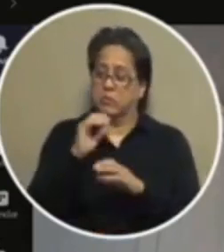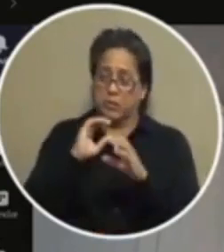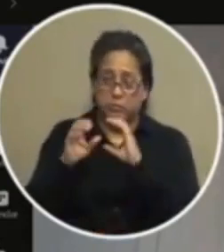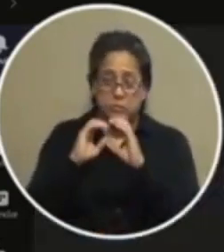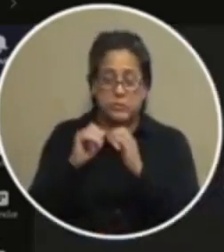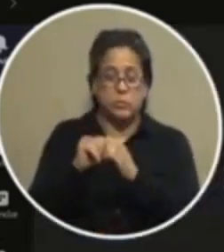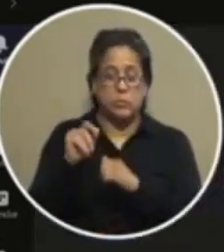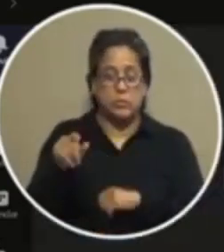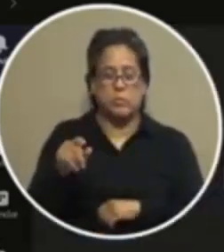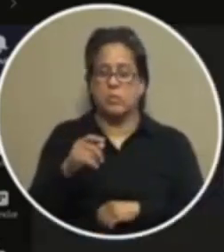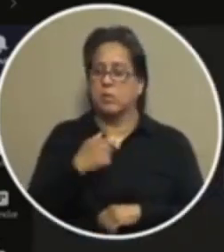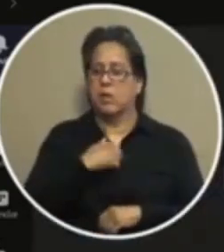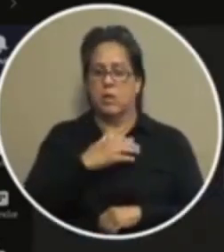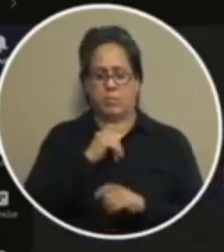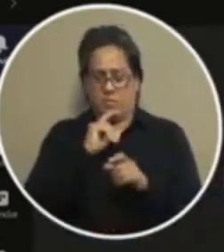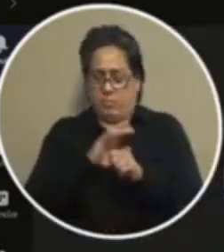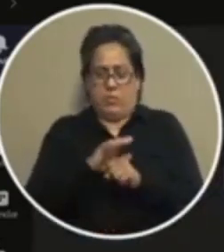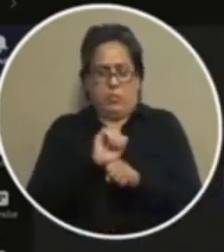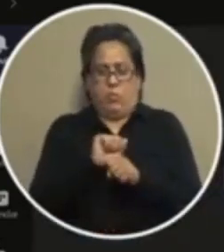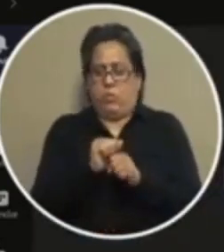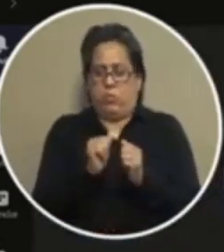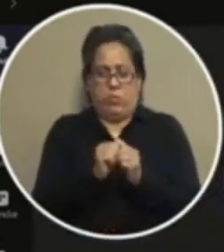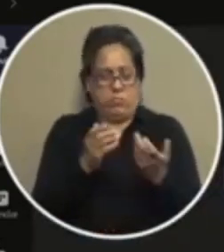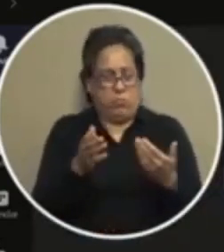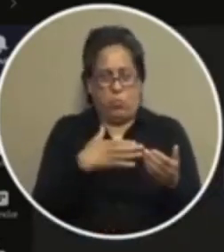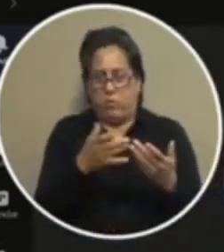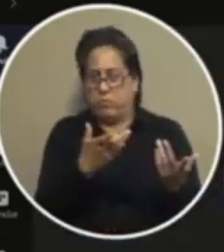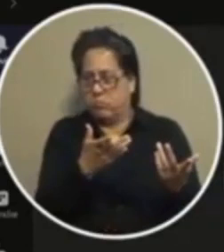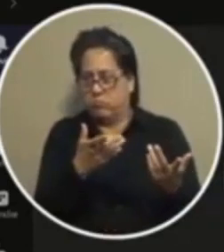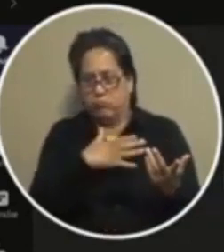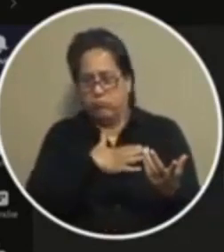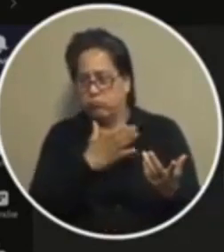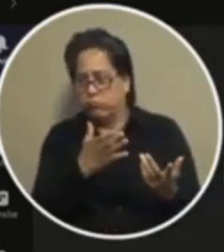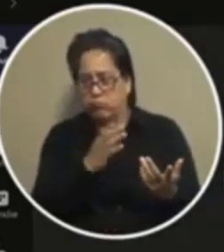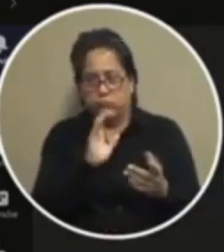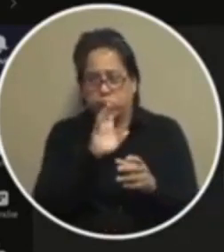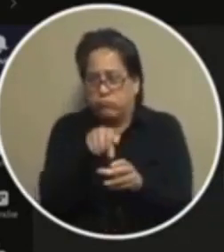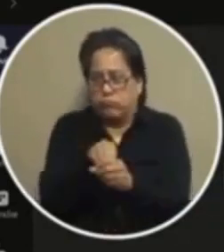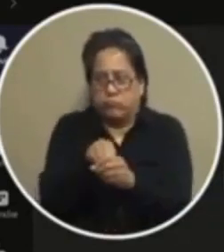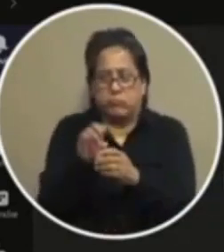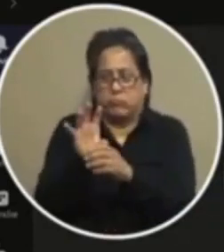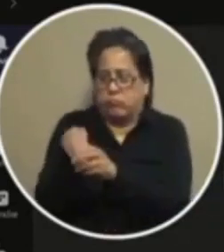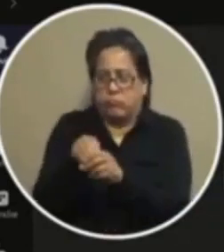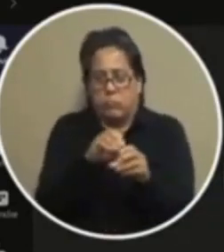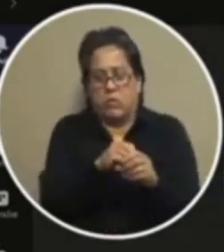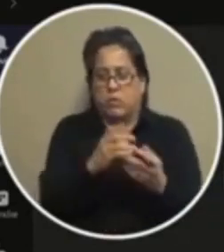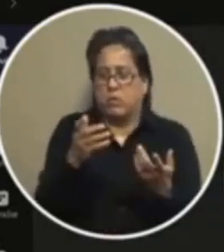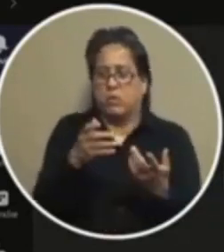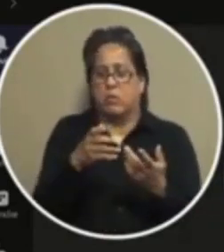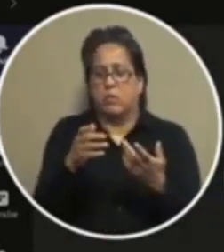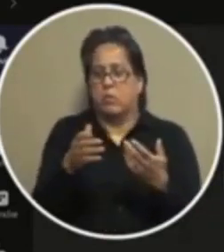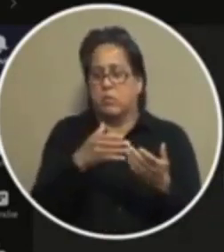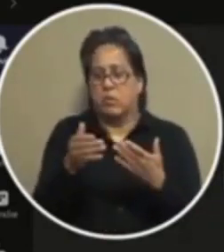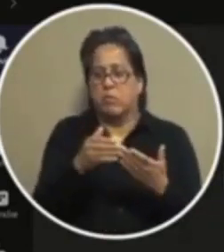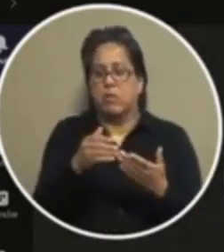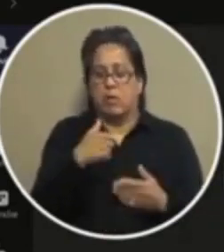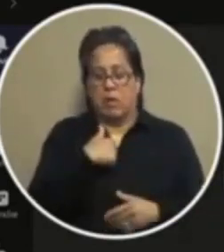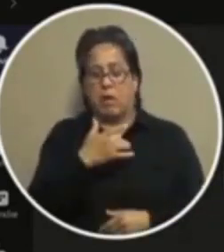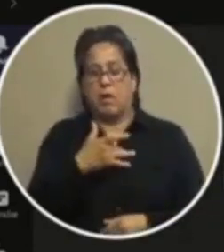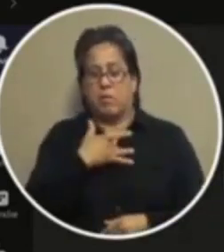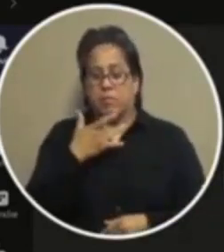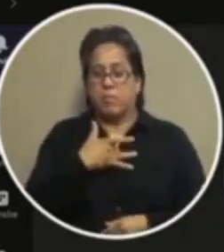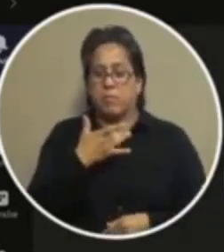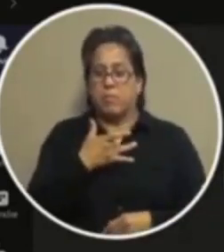i'm committed to working with him or whoever uh you know whatever side of this issue they come from because i do